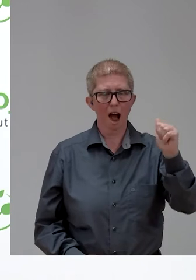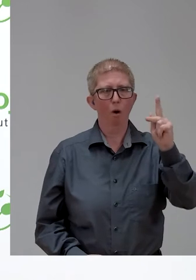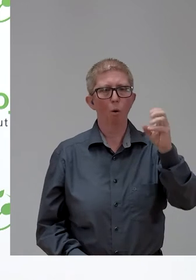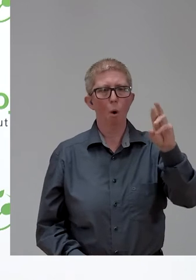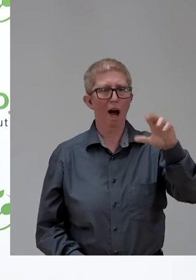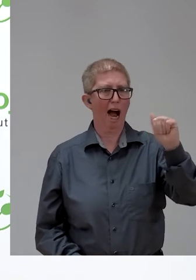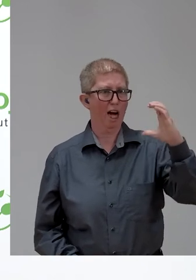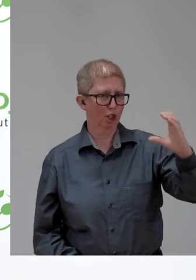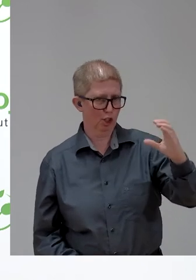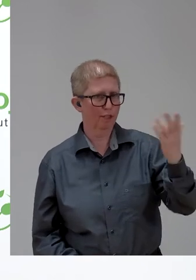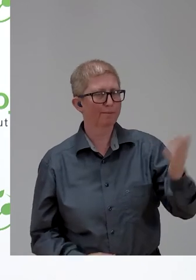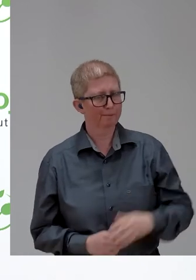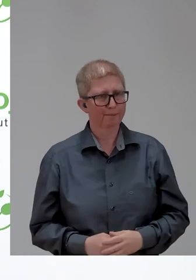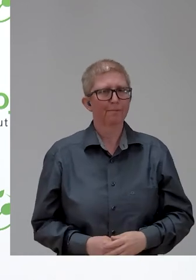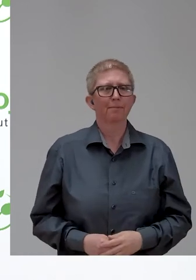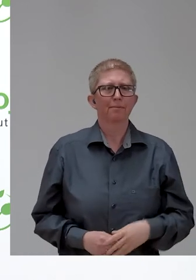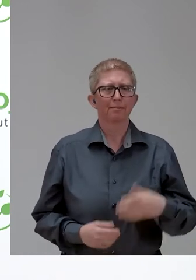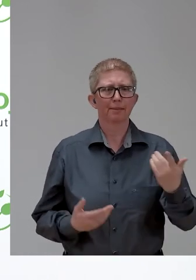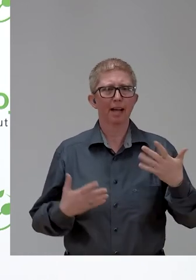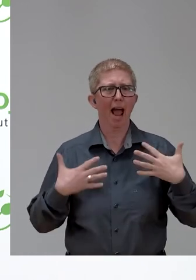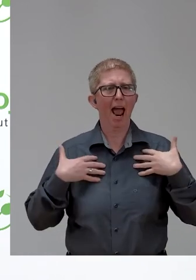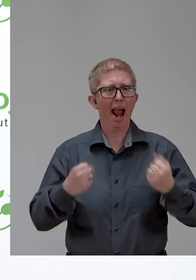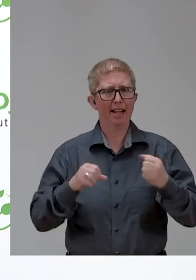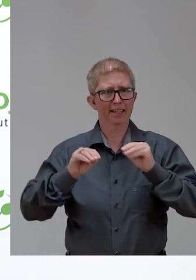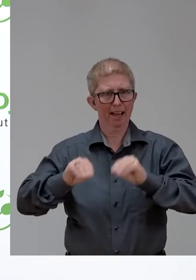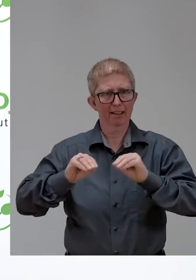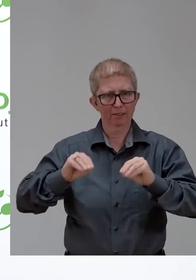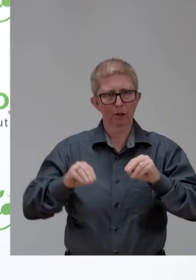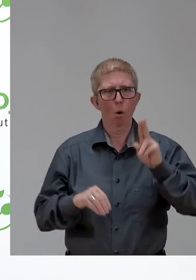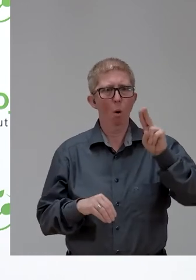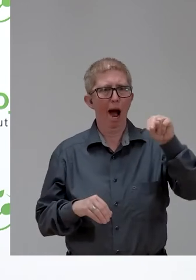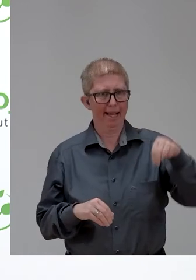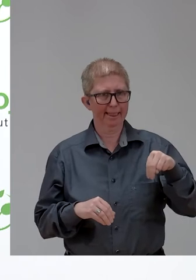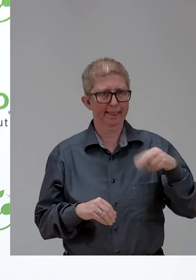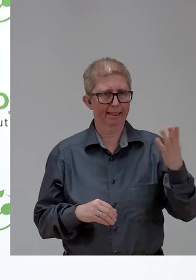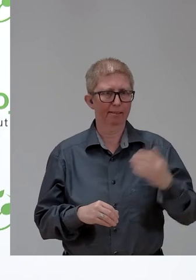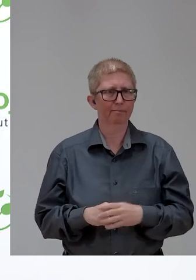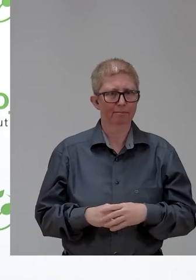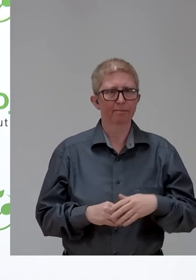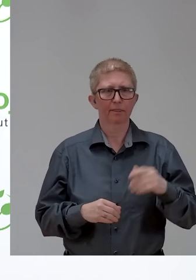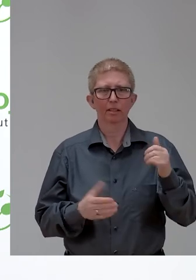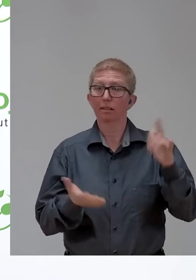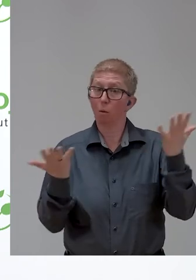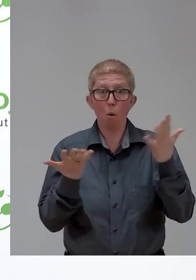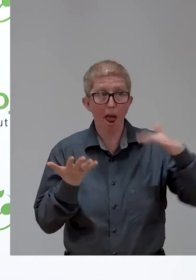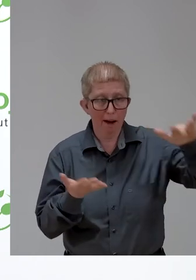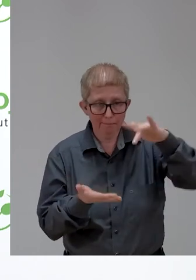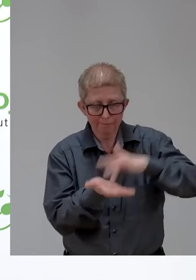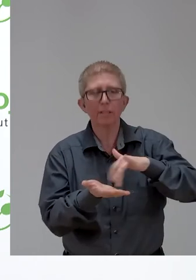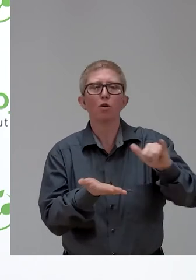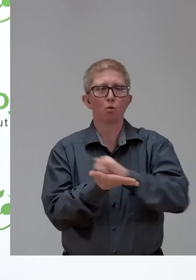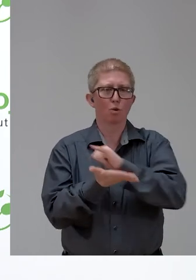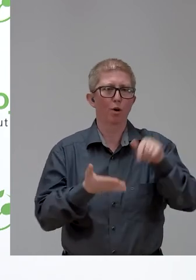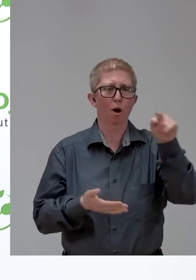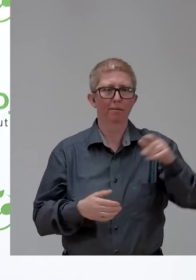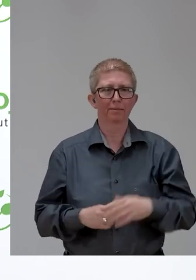Human Rights and Health Advisor at the United States Missions to the United Nations in New York. So we hear first the keynote speech